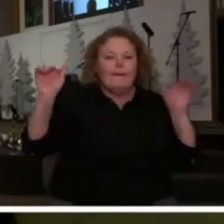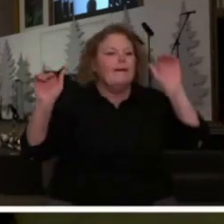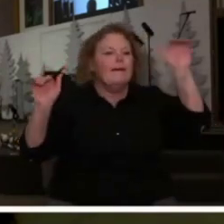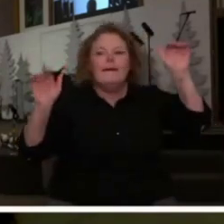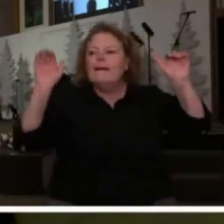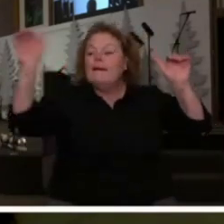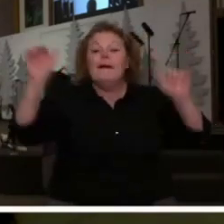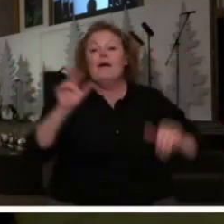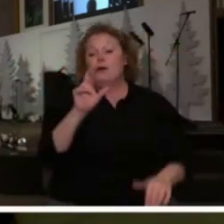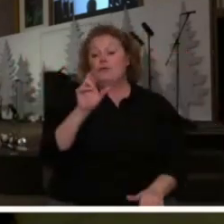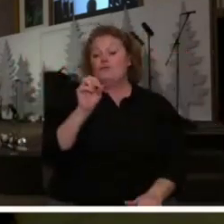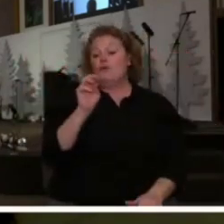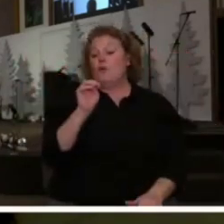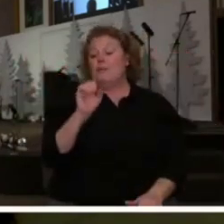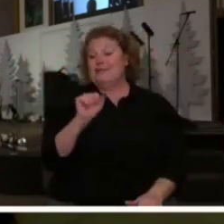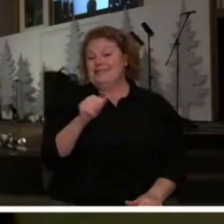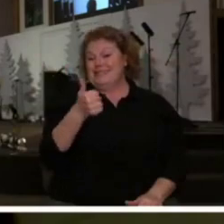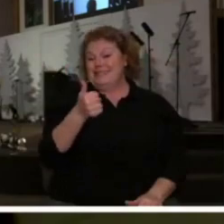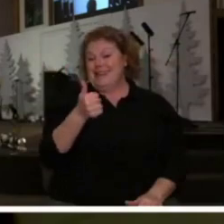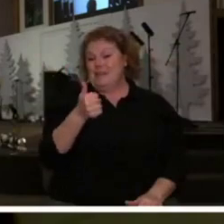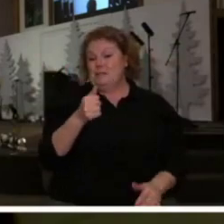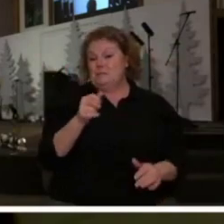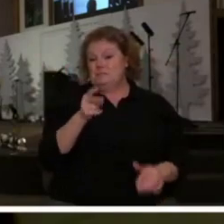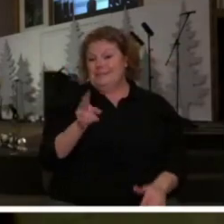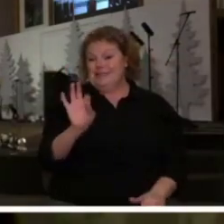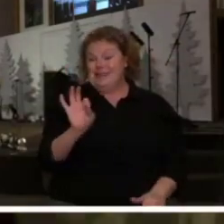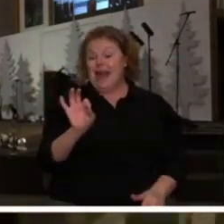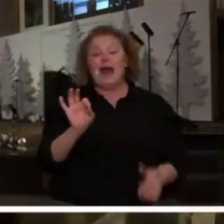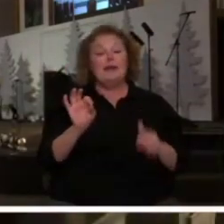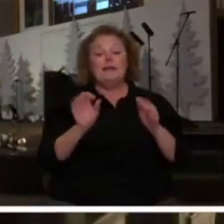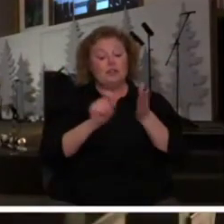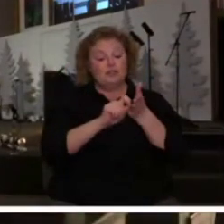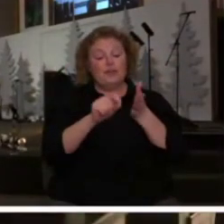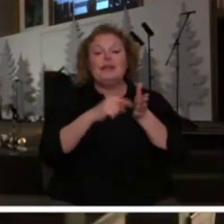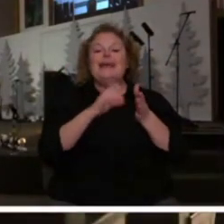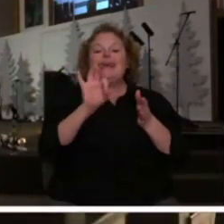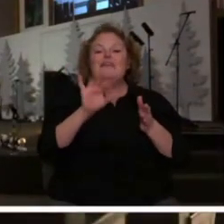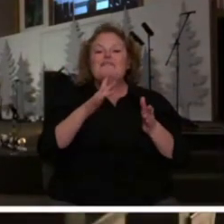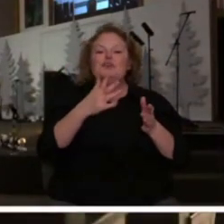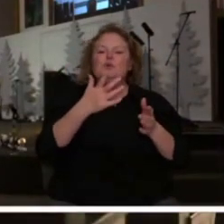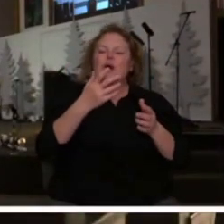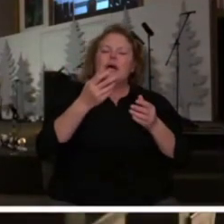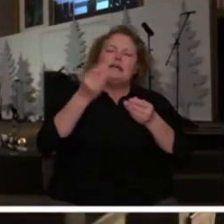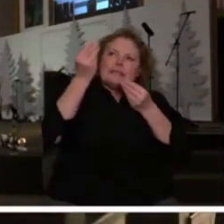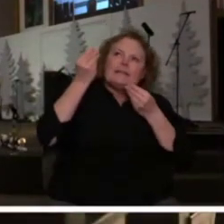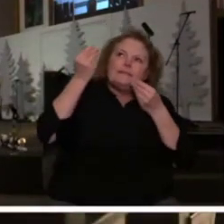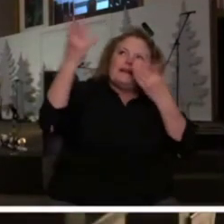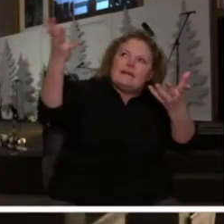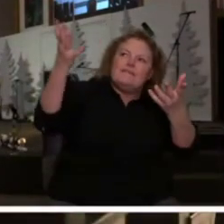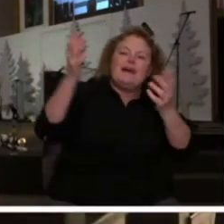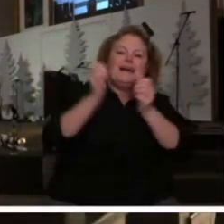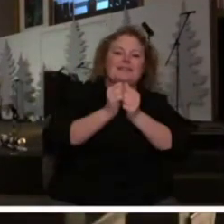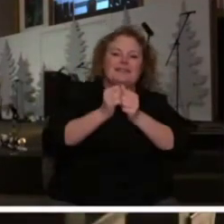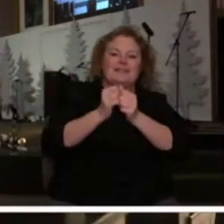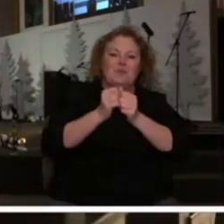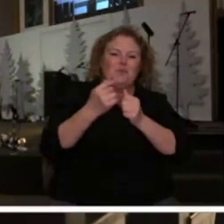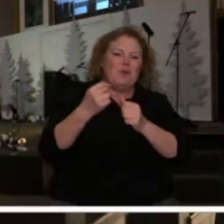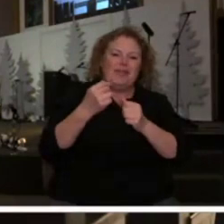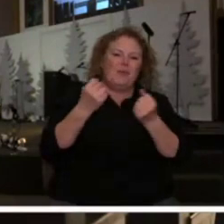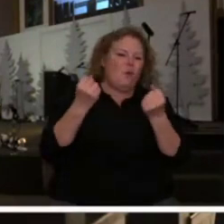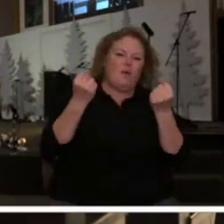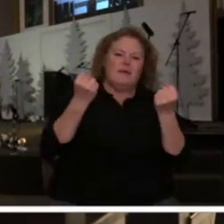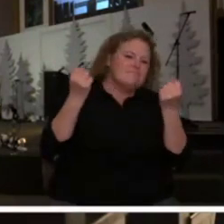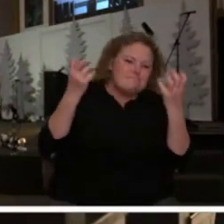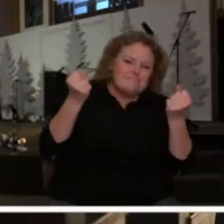tells us in Romans 10, 9 if you confess with your mouth Jesus is Lord and you believe in your